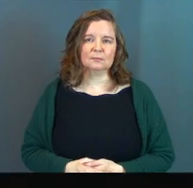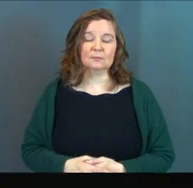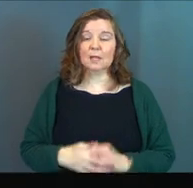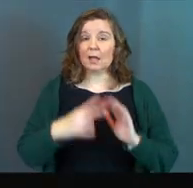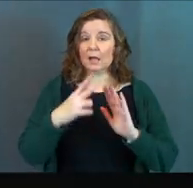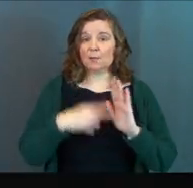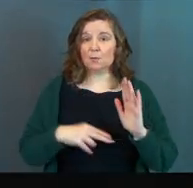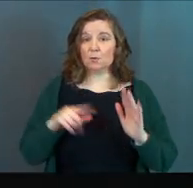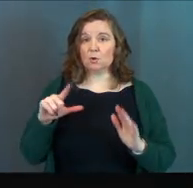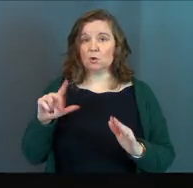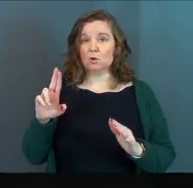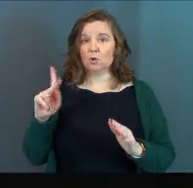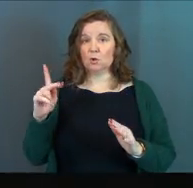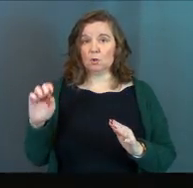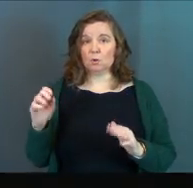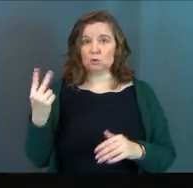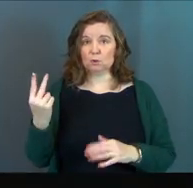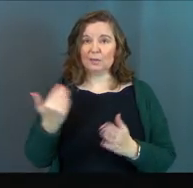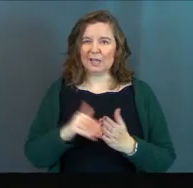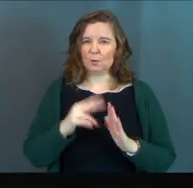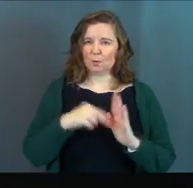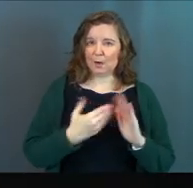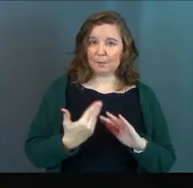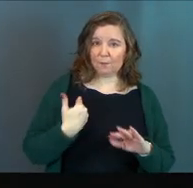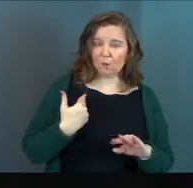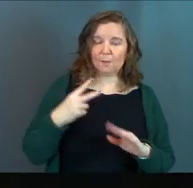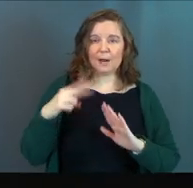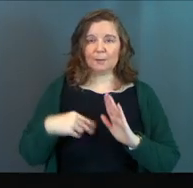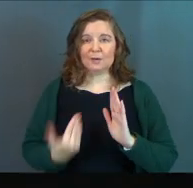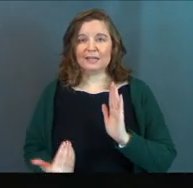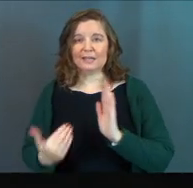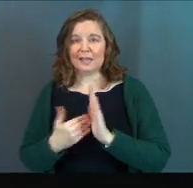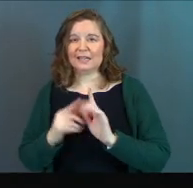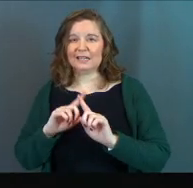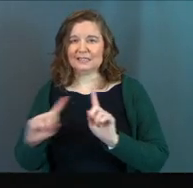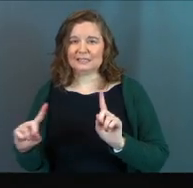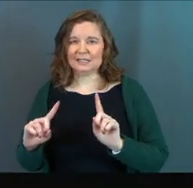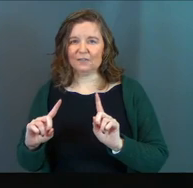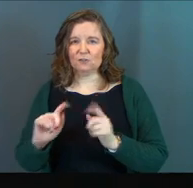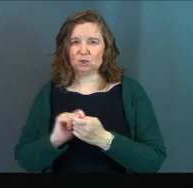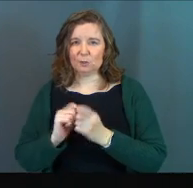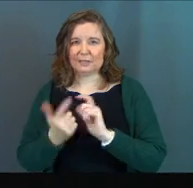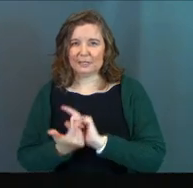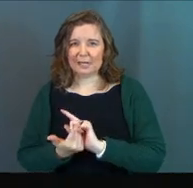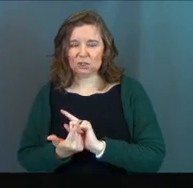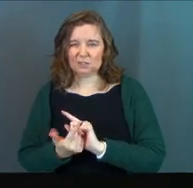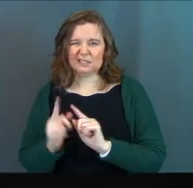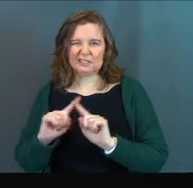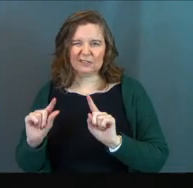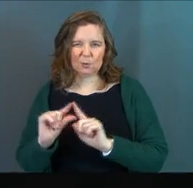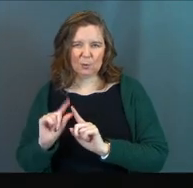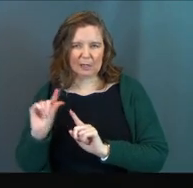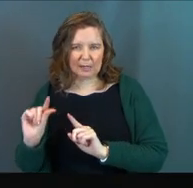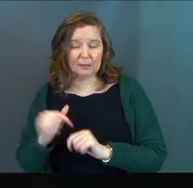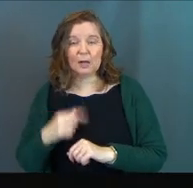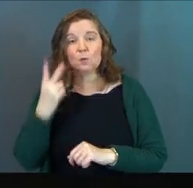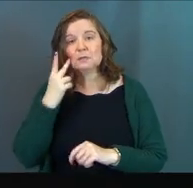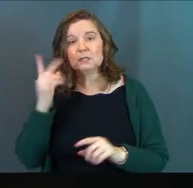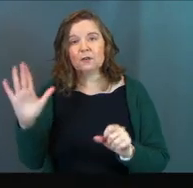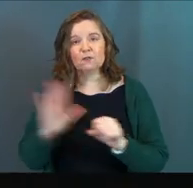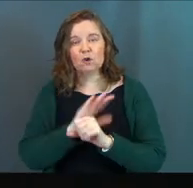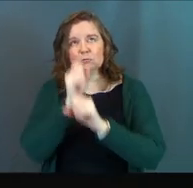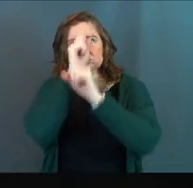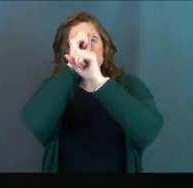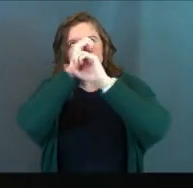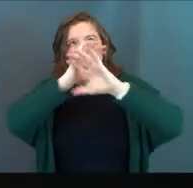I'm gonna read Luke 2 again. We read it before. I'm gonna read it to you in a slightly different translation. And I just want you to see the whole thing.